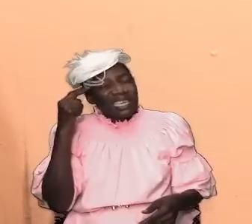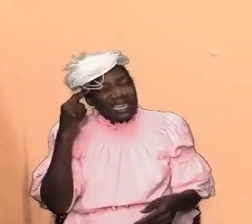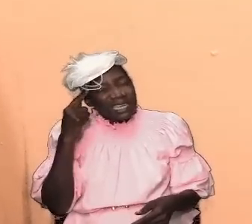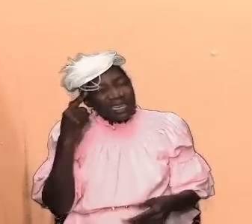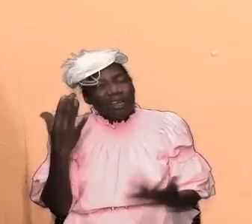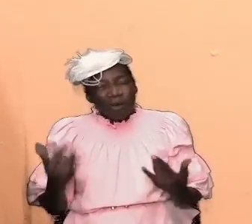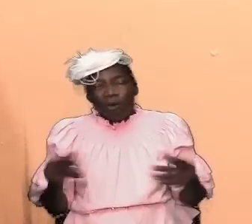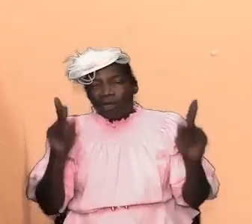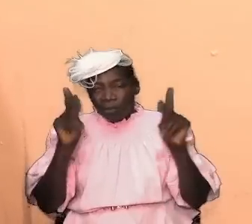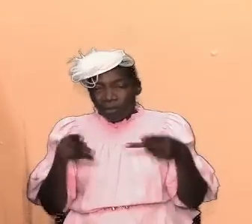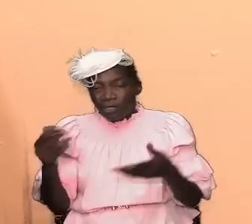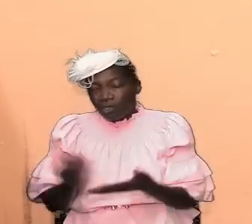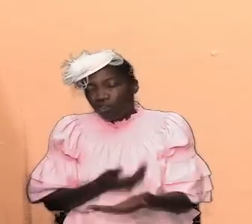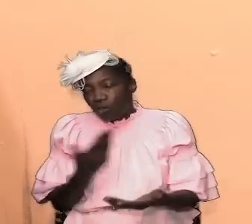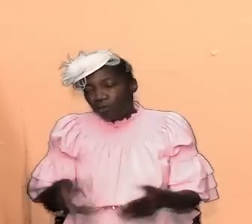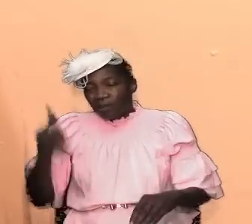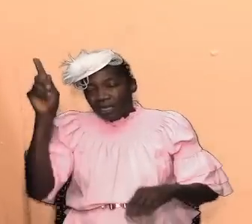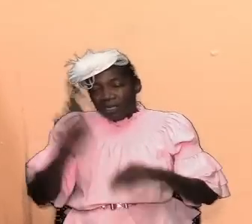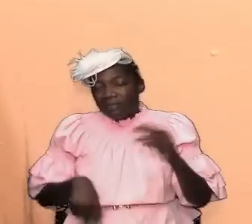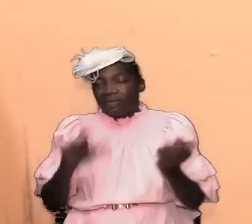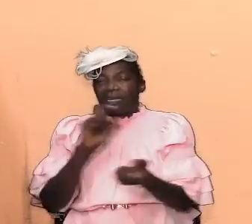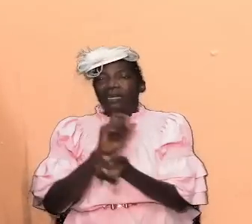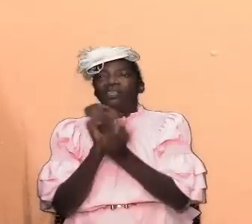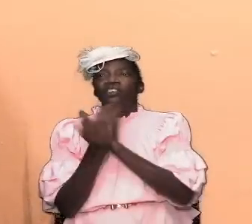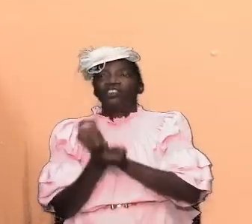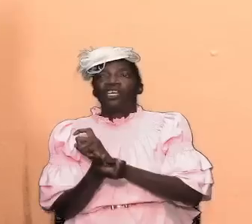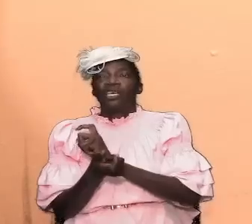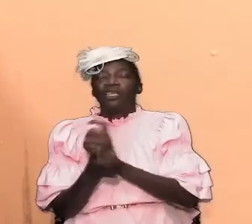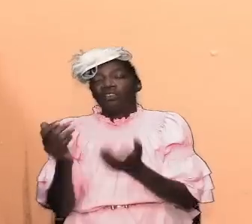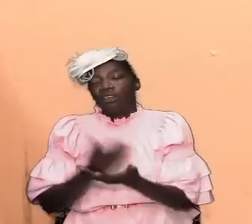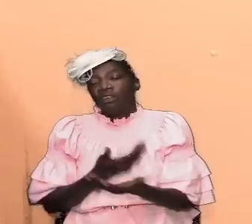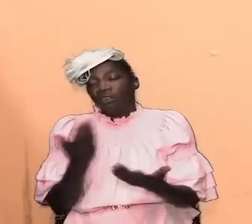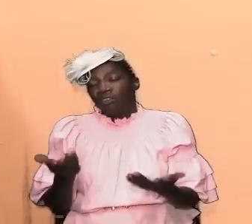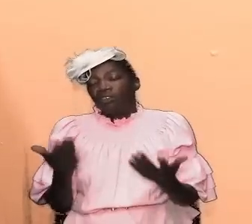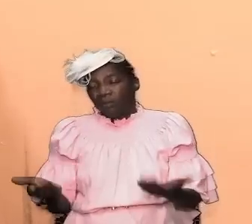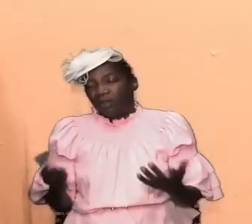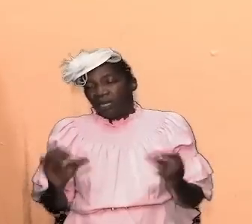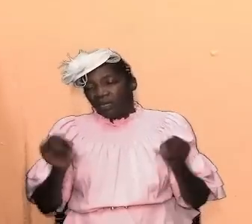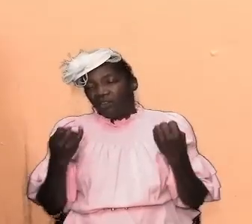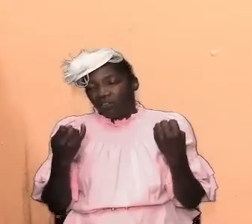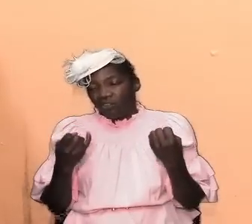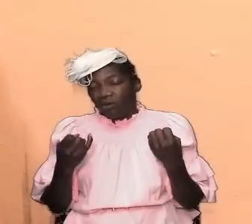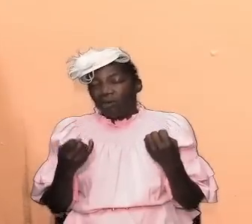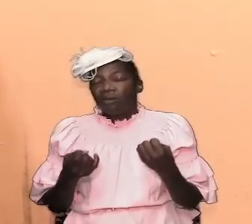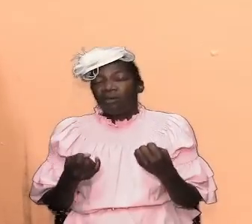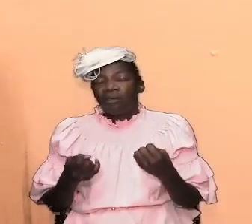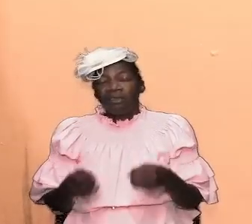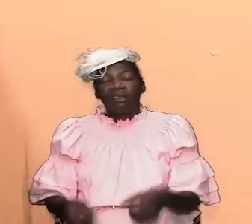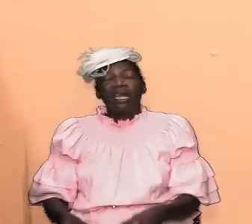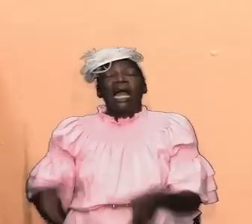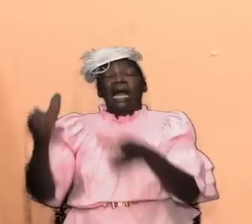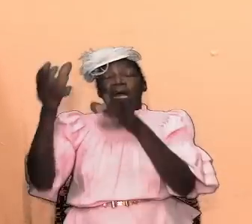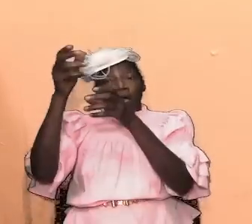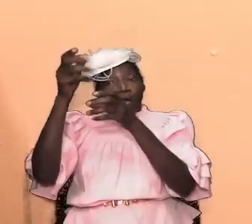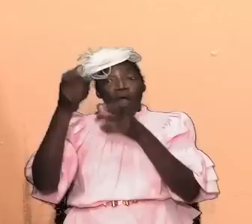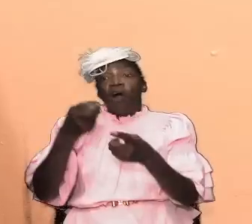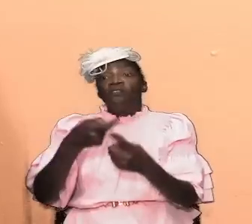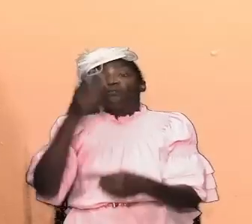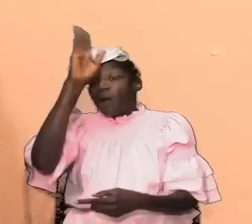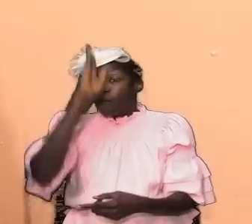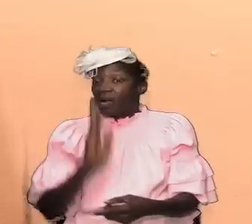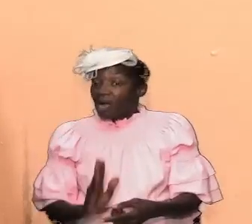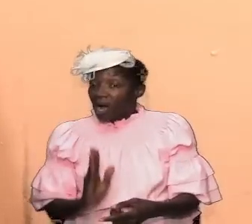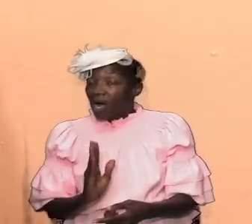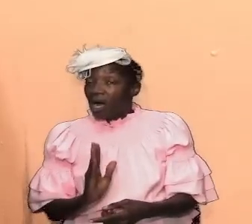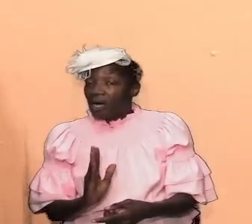put it some things cannot change some things are just directly from the word of almighty god